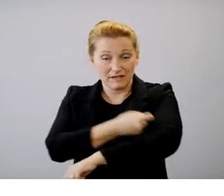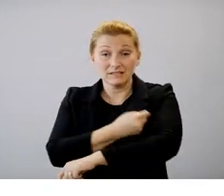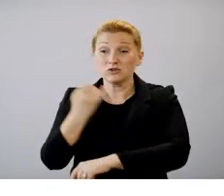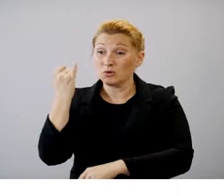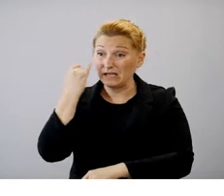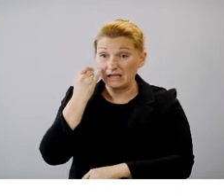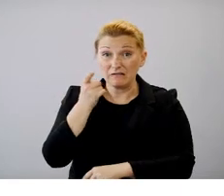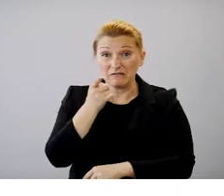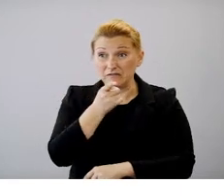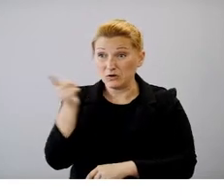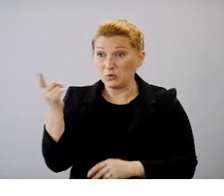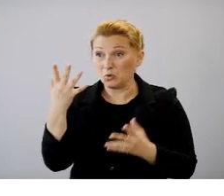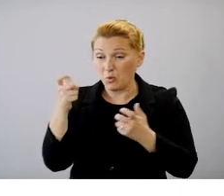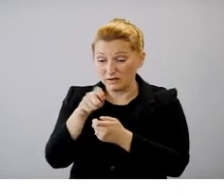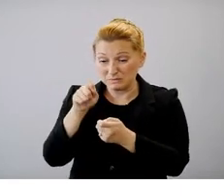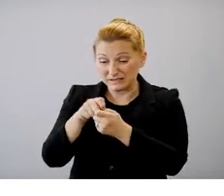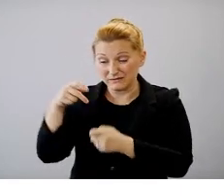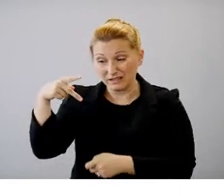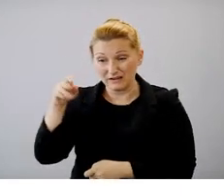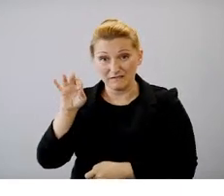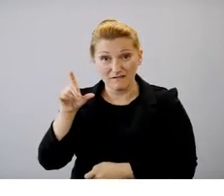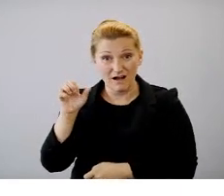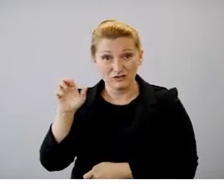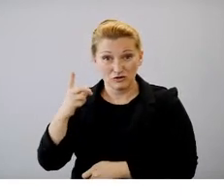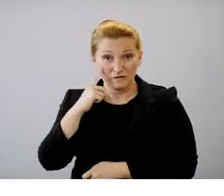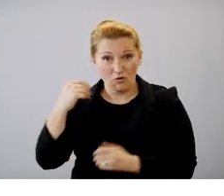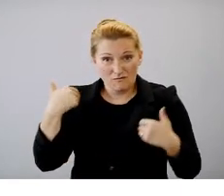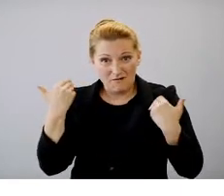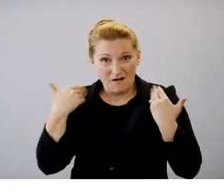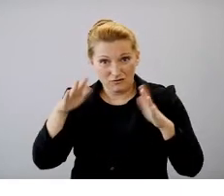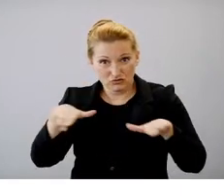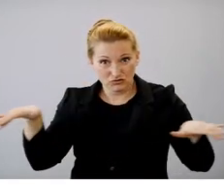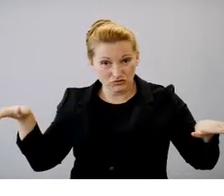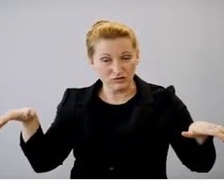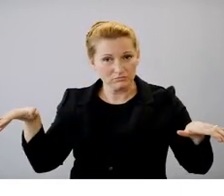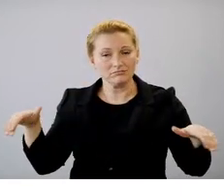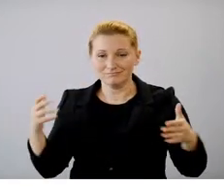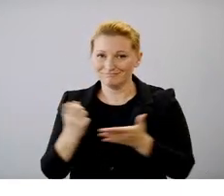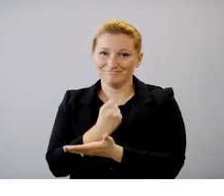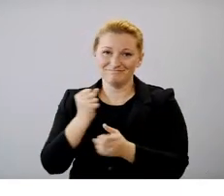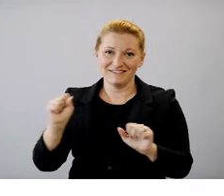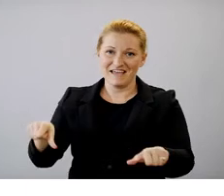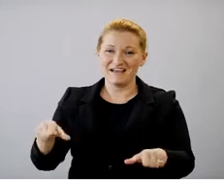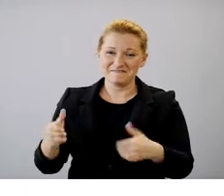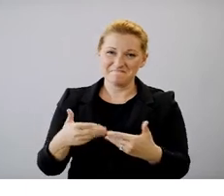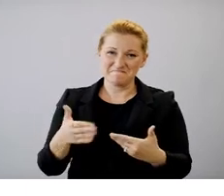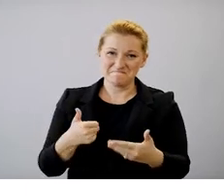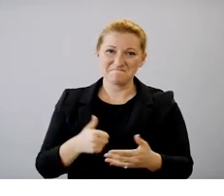in finding Pfizer for those that are between 12 and 17 years old can easily do that.